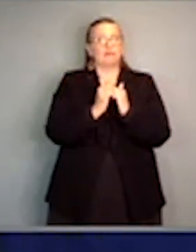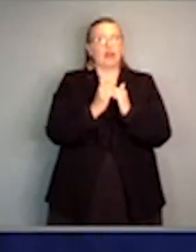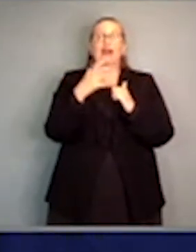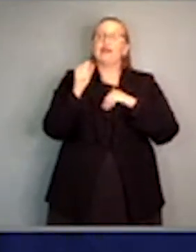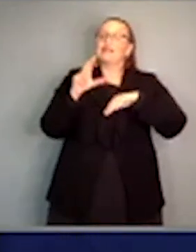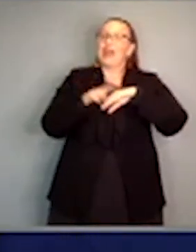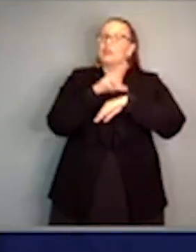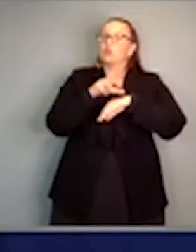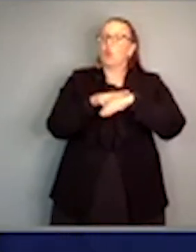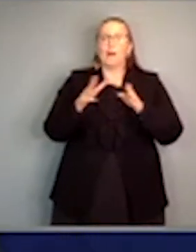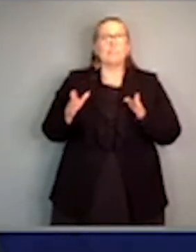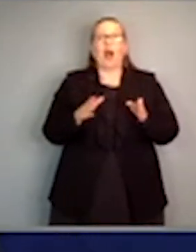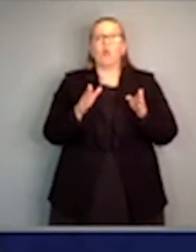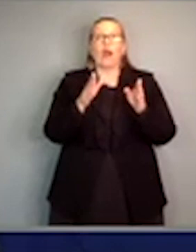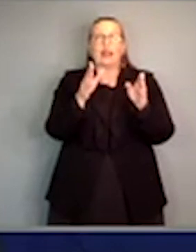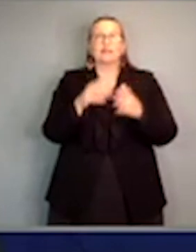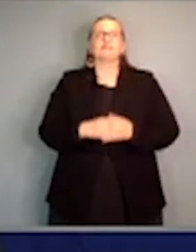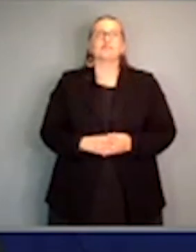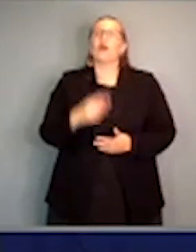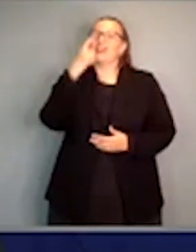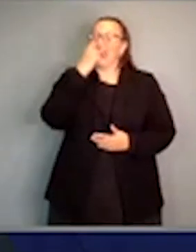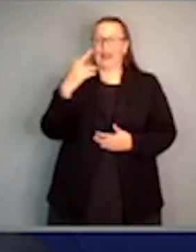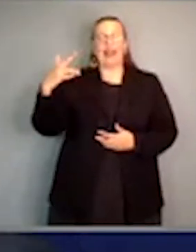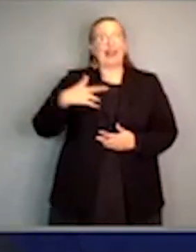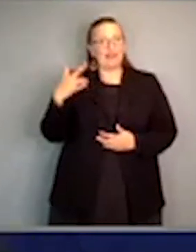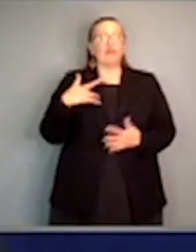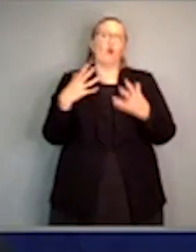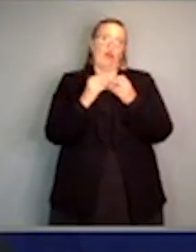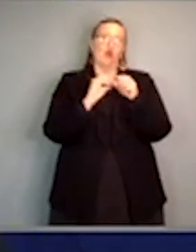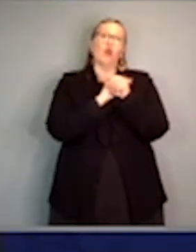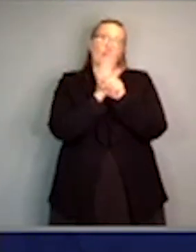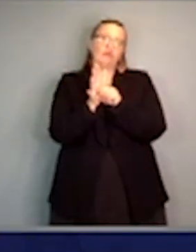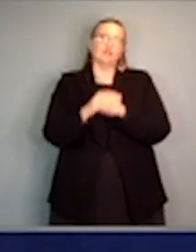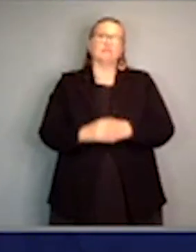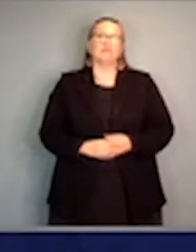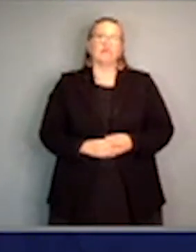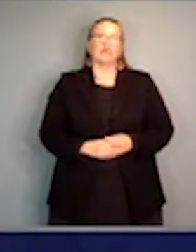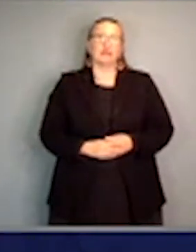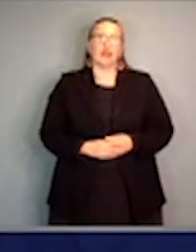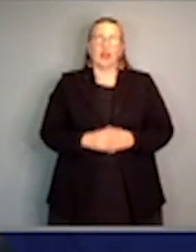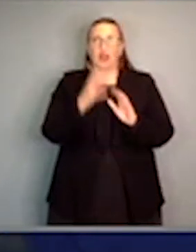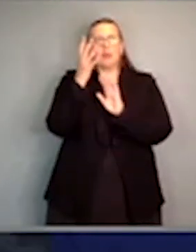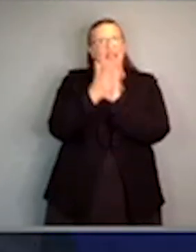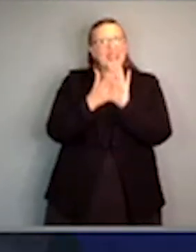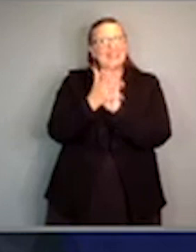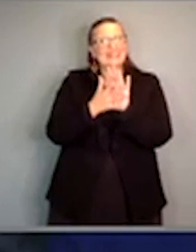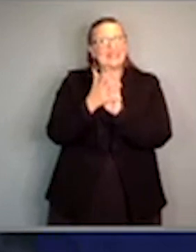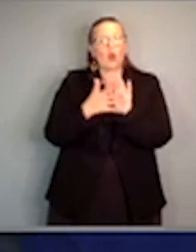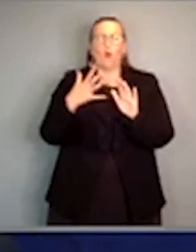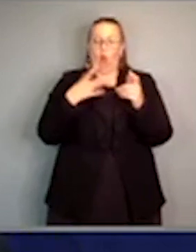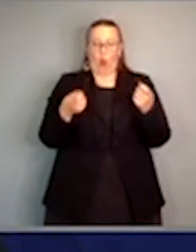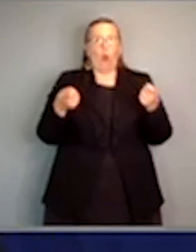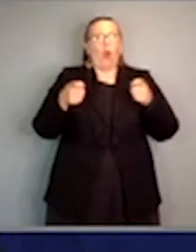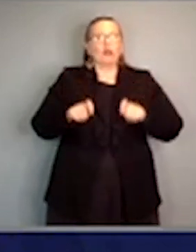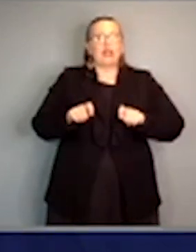position where we live with this virus. And we live with the virus where we ultimately start saying goodbye to lockdowns once we reach 70